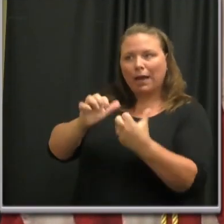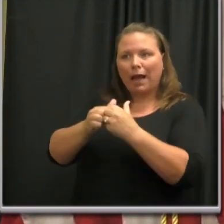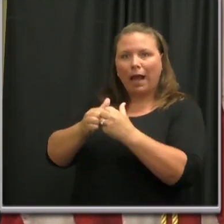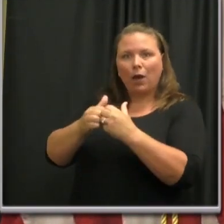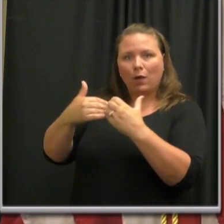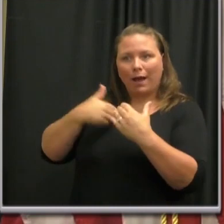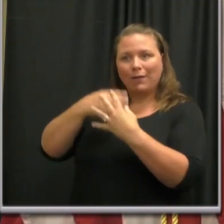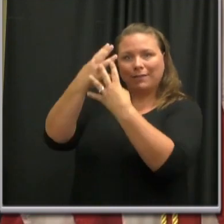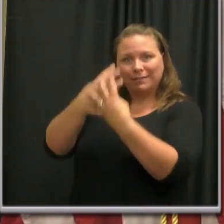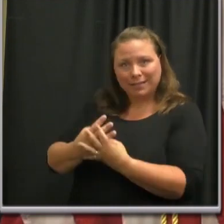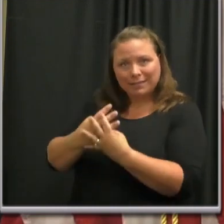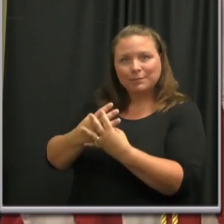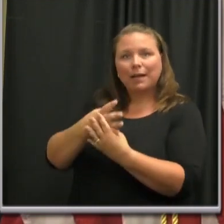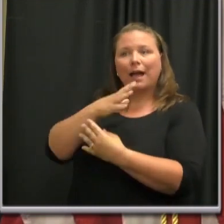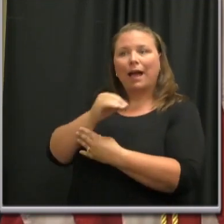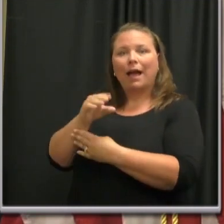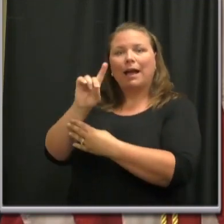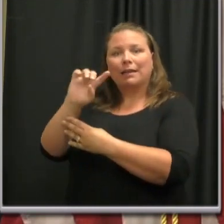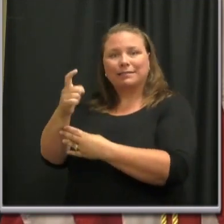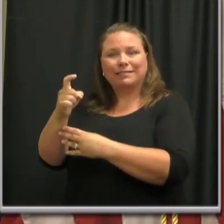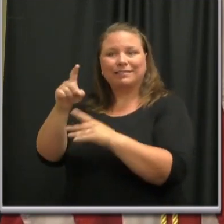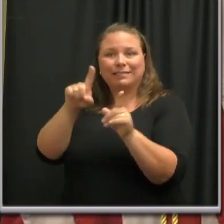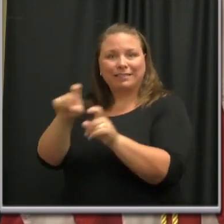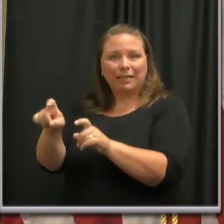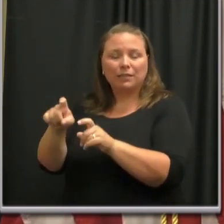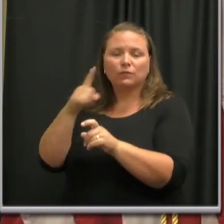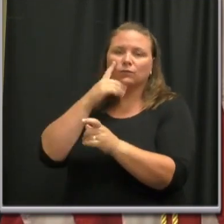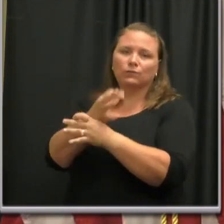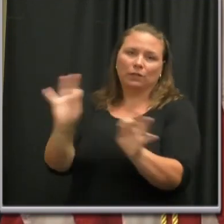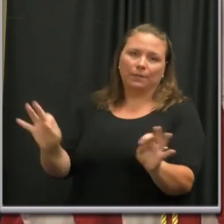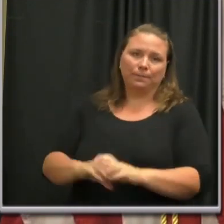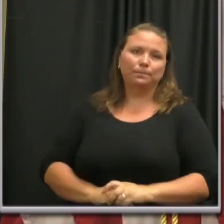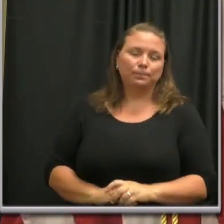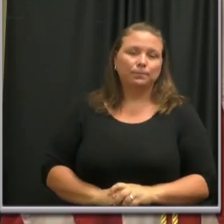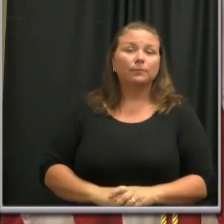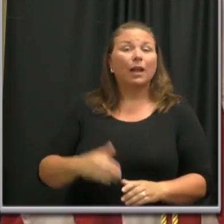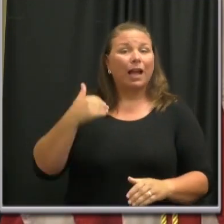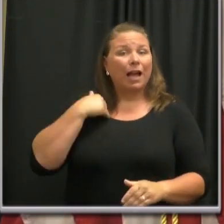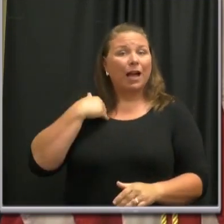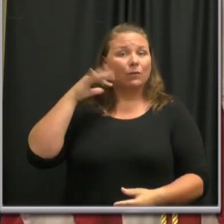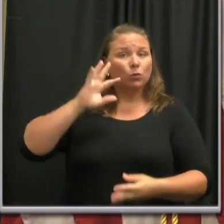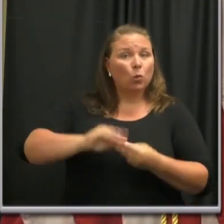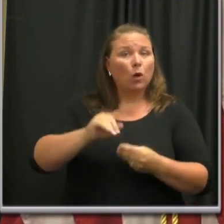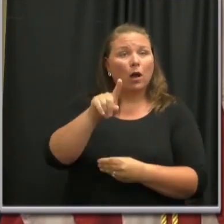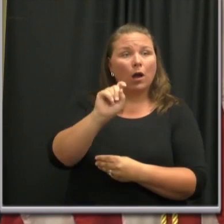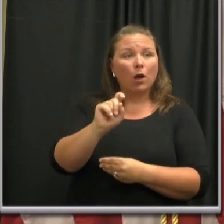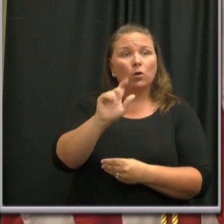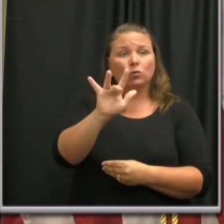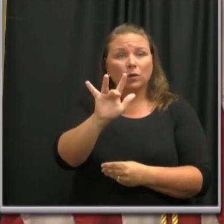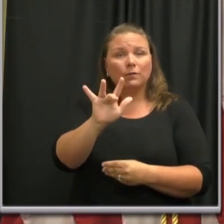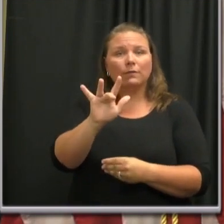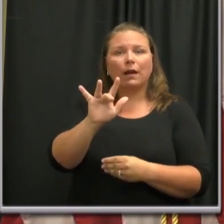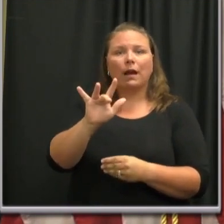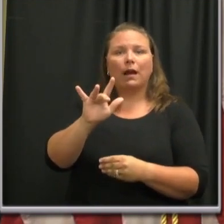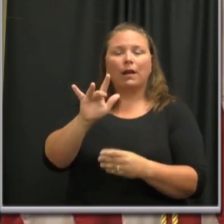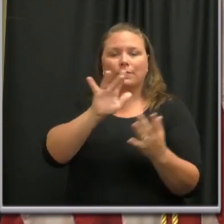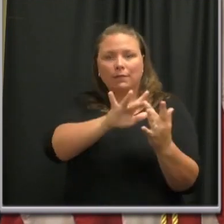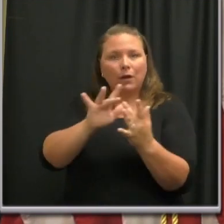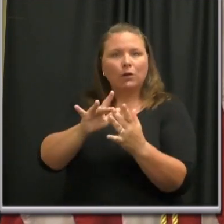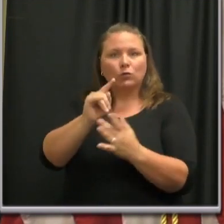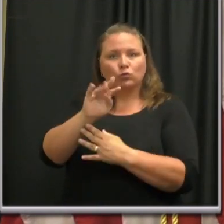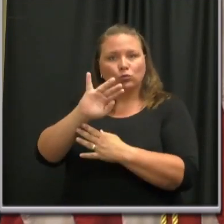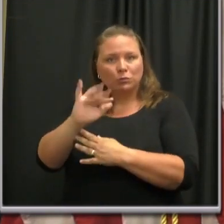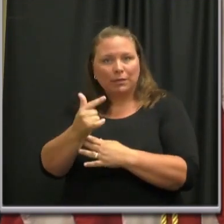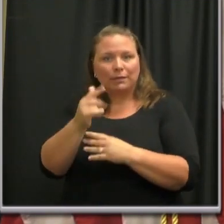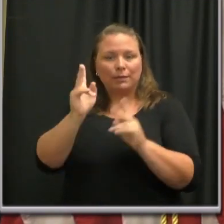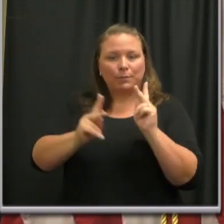assessment and diagnostic test at no charge. And we currently have 125 contact tracing investigators at Metro